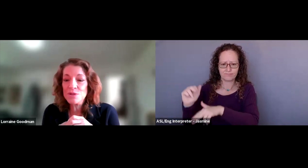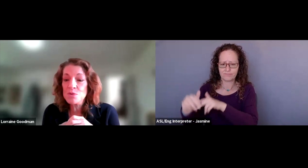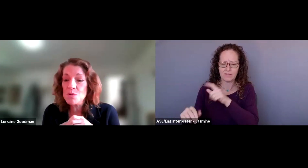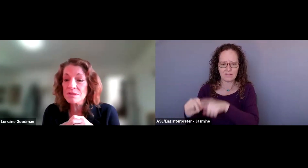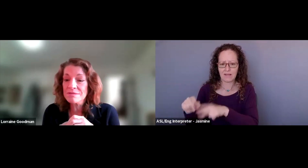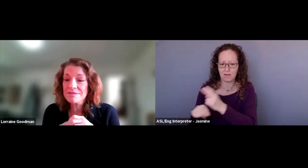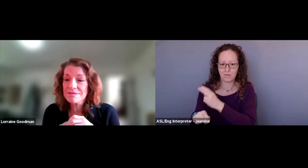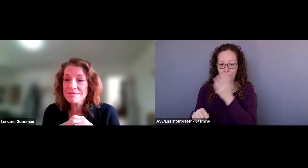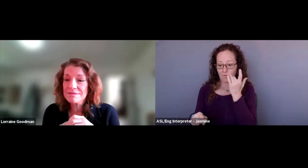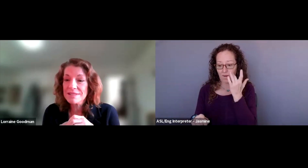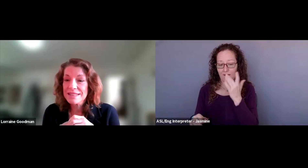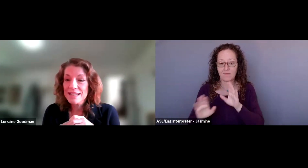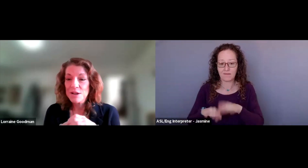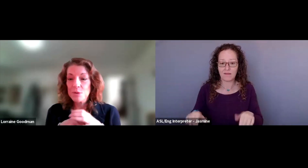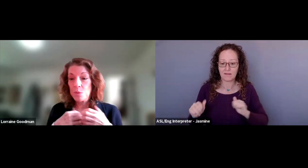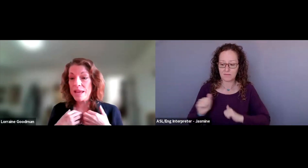it's their school.